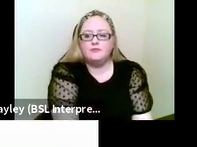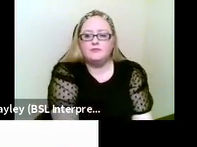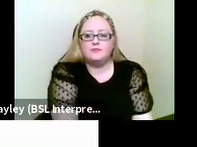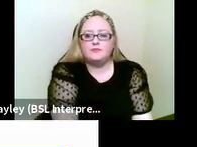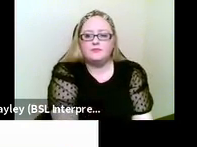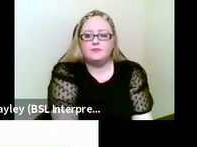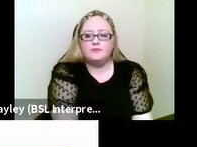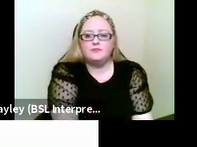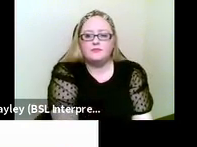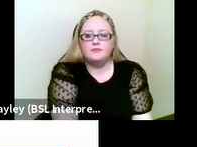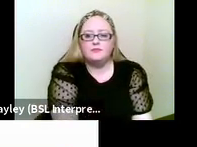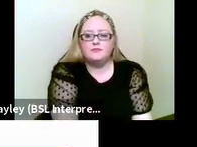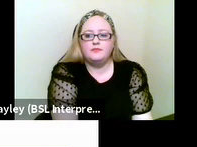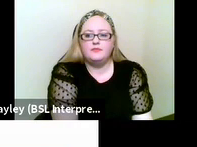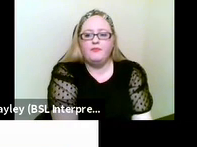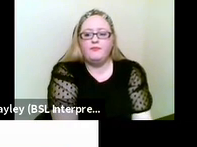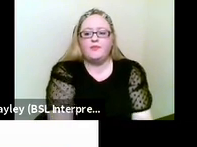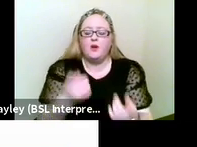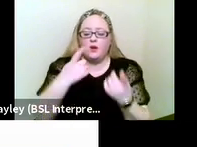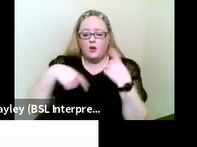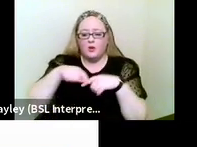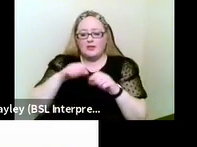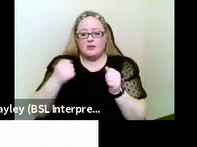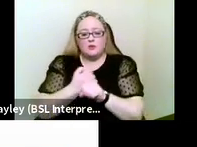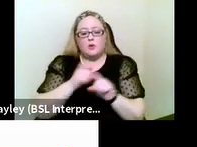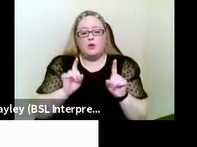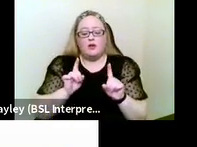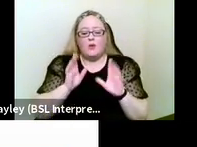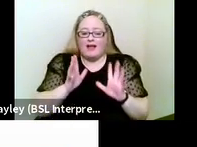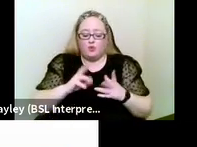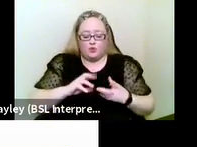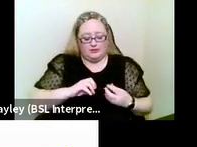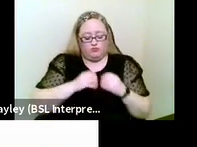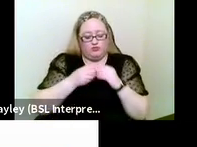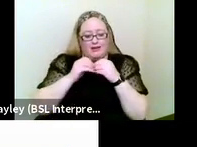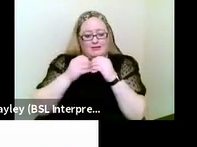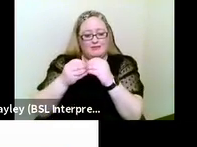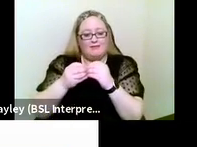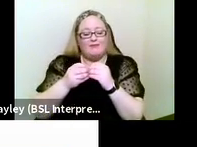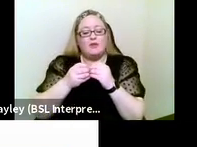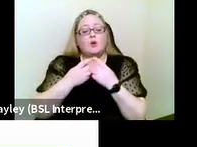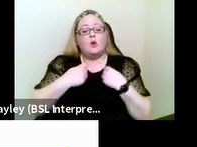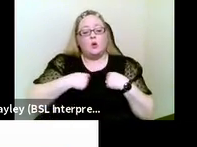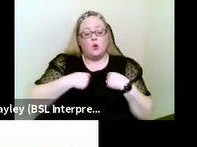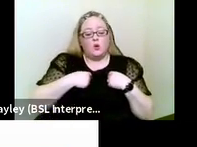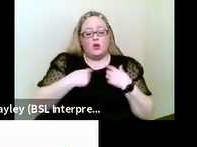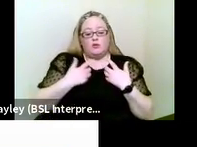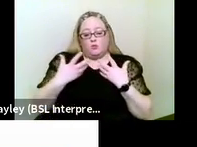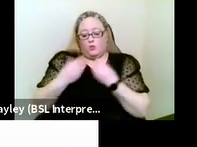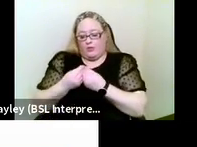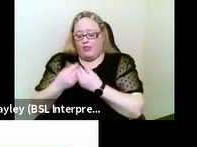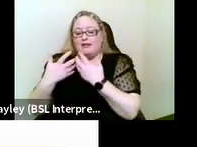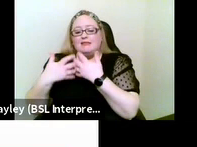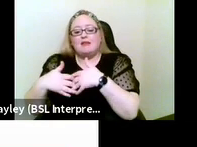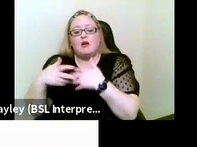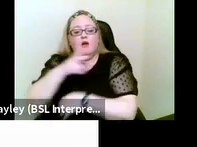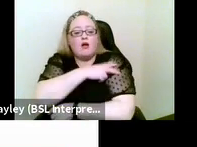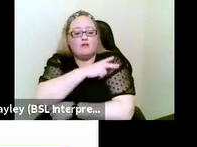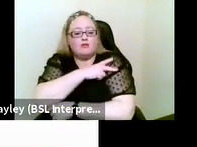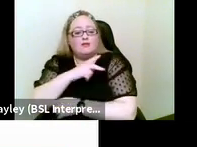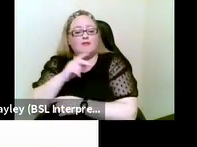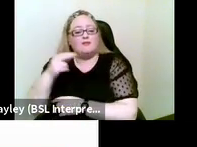have to be creative. And so myself and the technical officer for the deaf, my colleague, we worked with a local